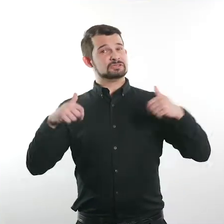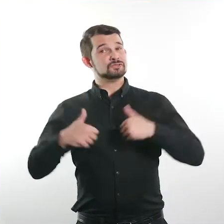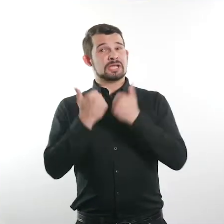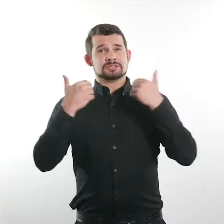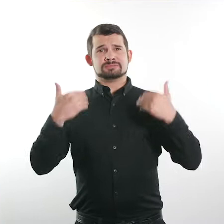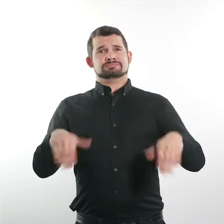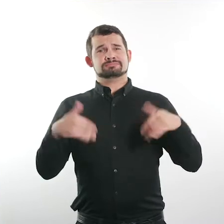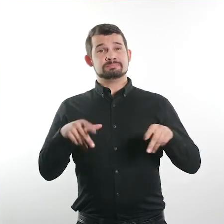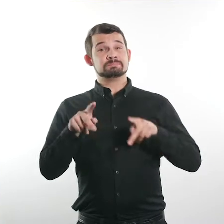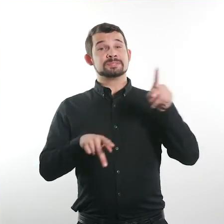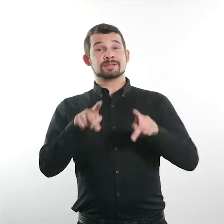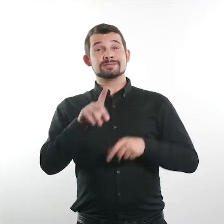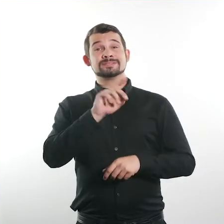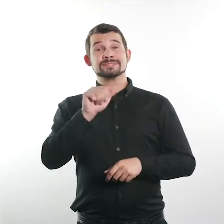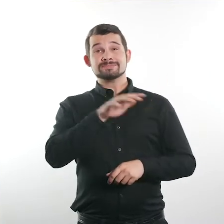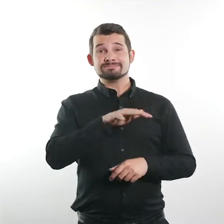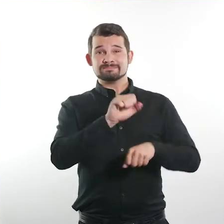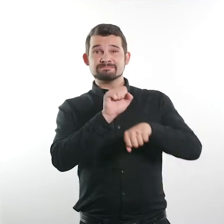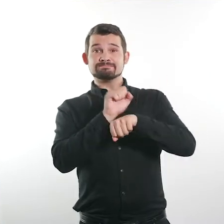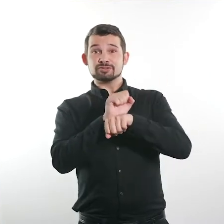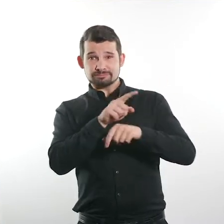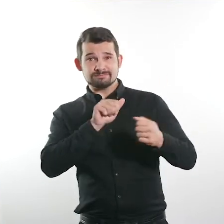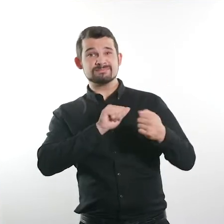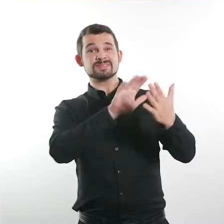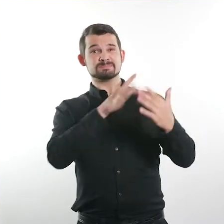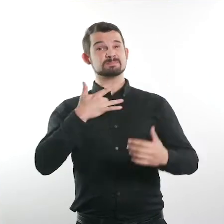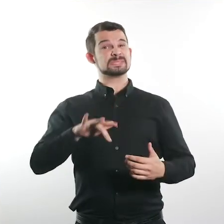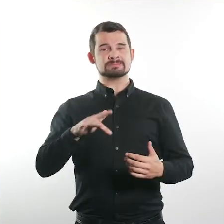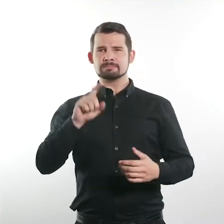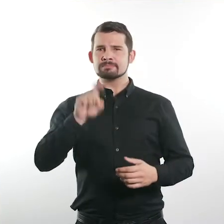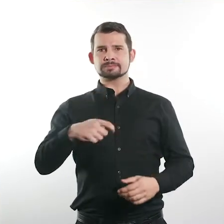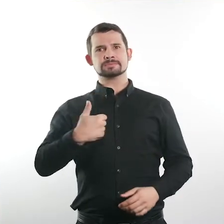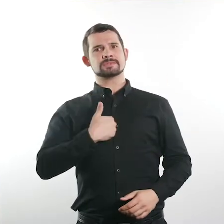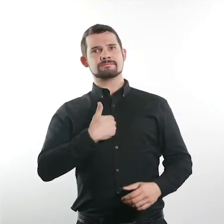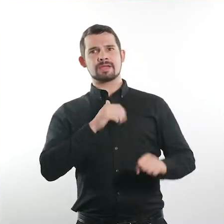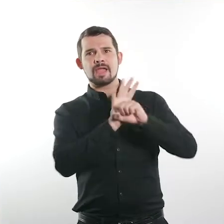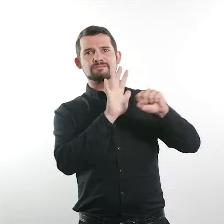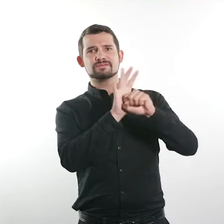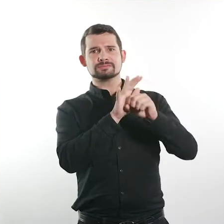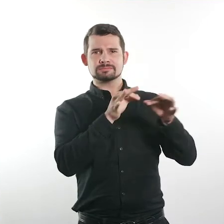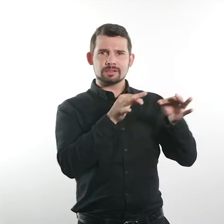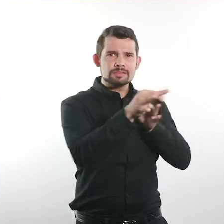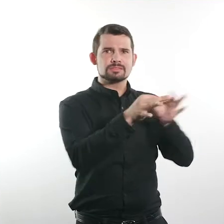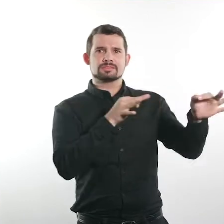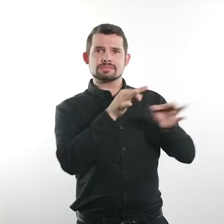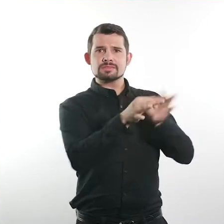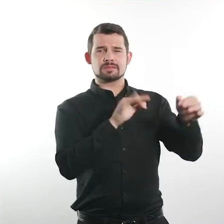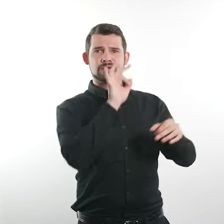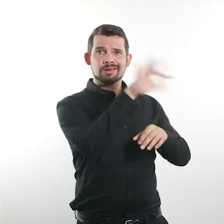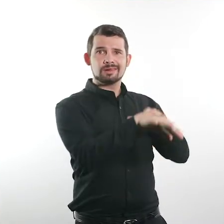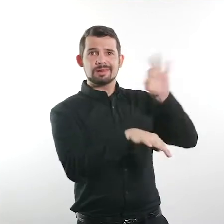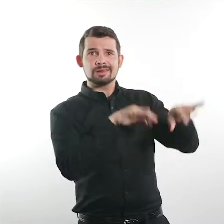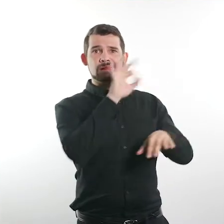biggest challenges that people face with the public service or in the workplace in general is always having to, like,